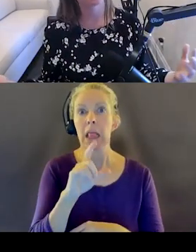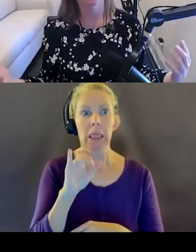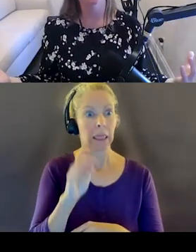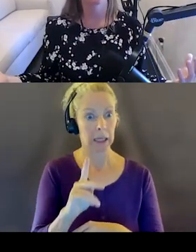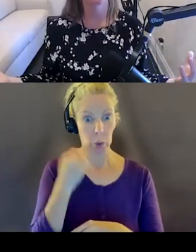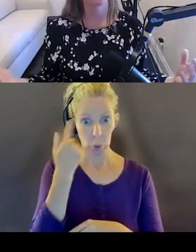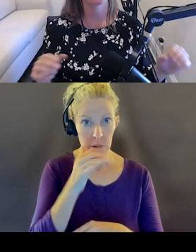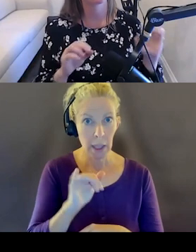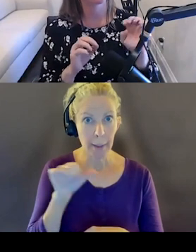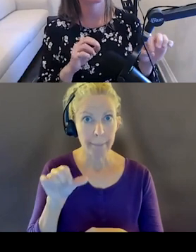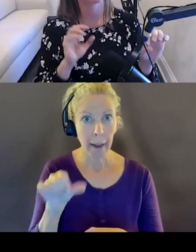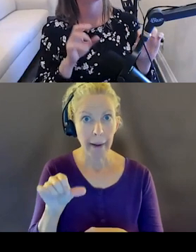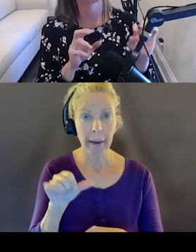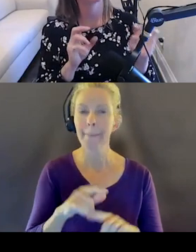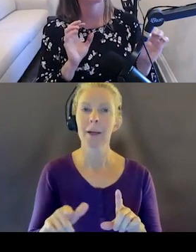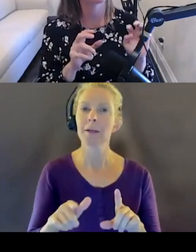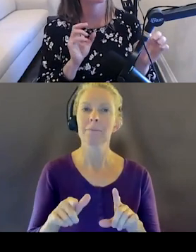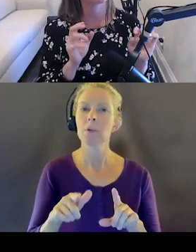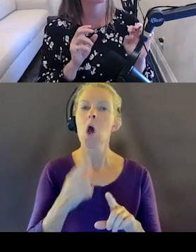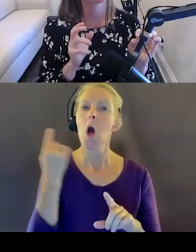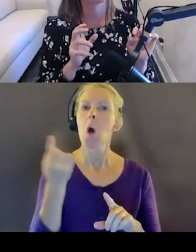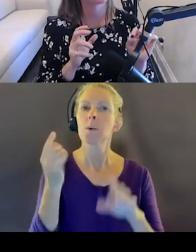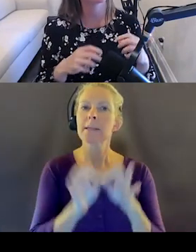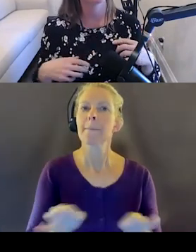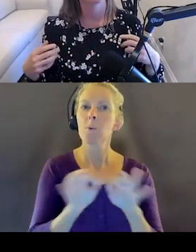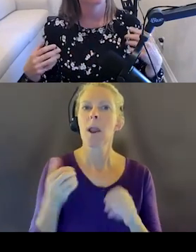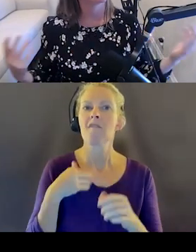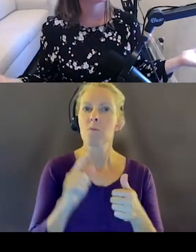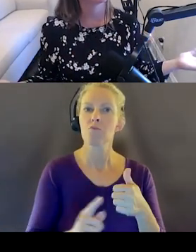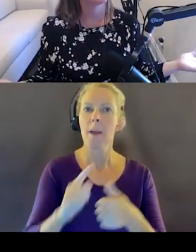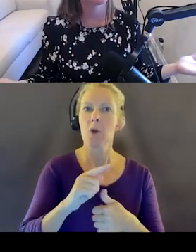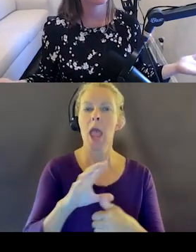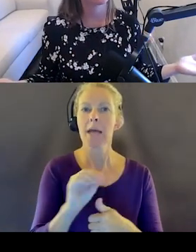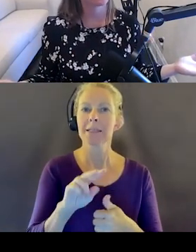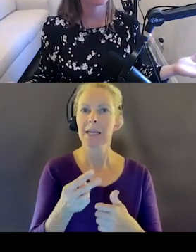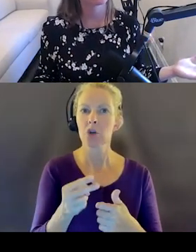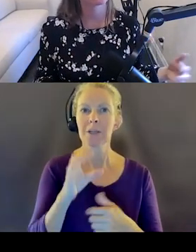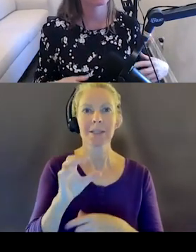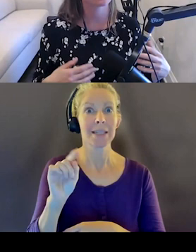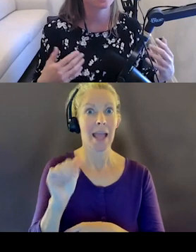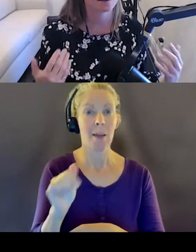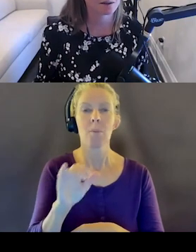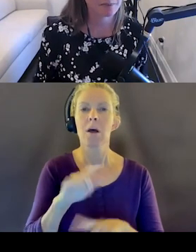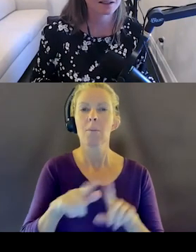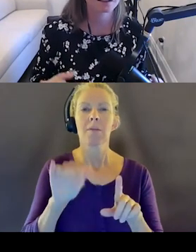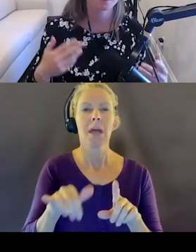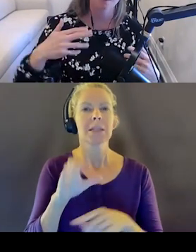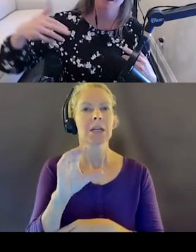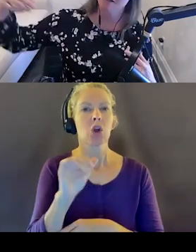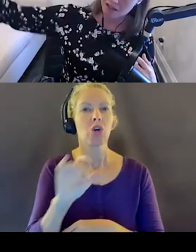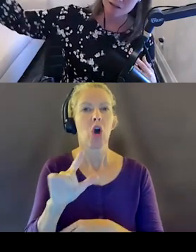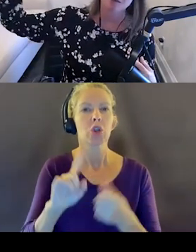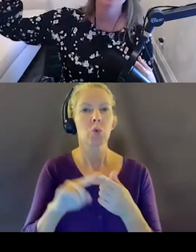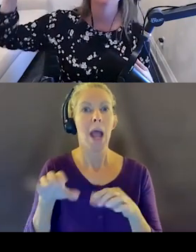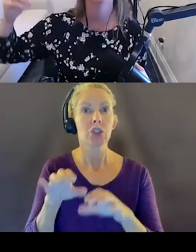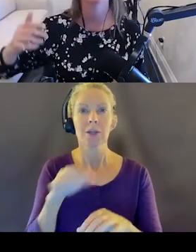components at the top of the page, we always want to have a primary and secondary CTA. But their CTAs are calls to actions. It doesn't mean that they're a button because